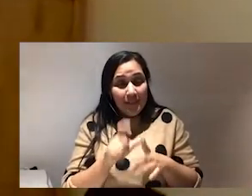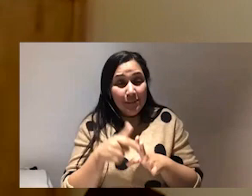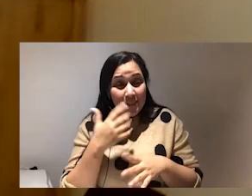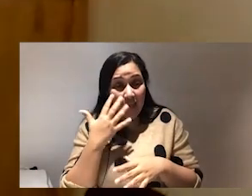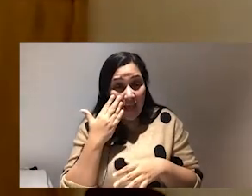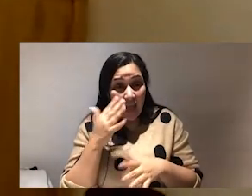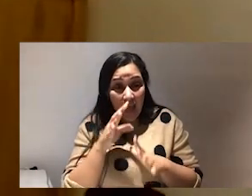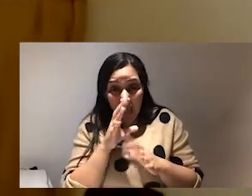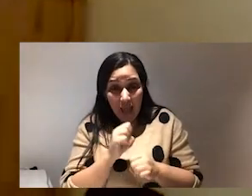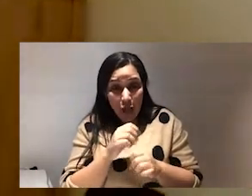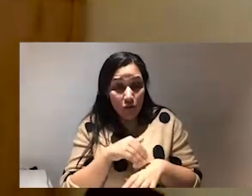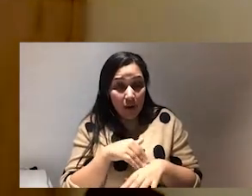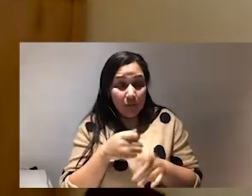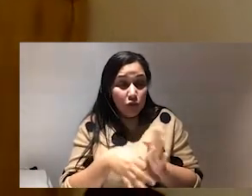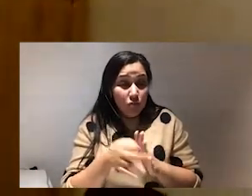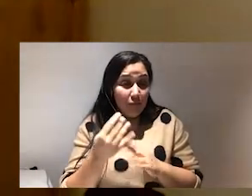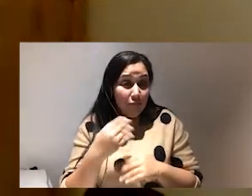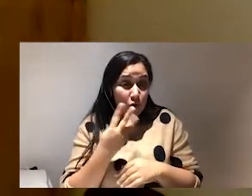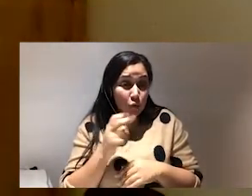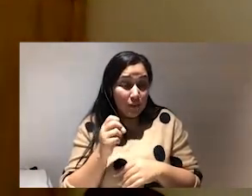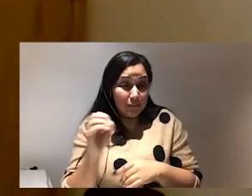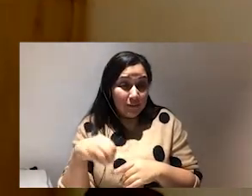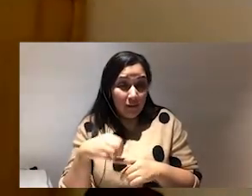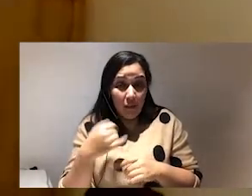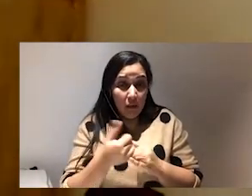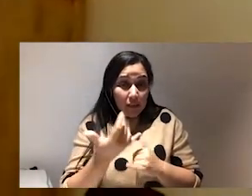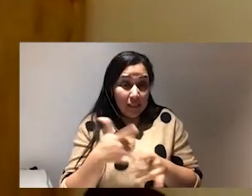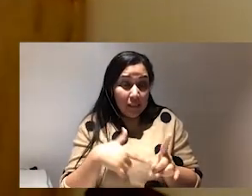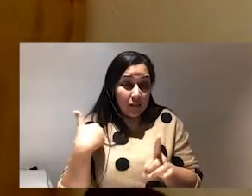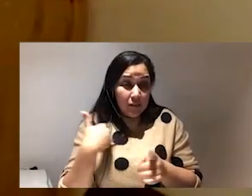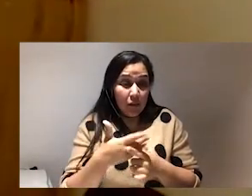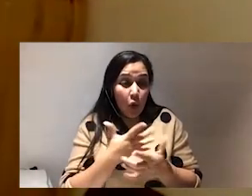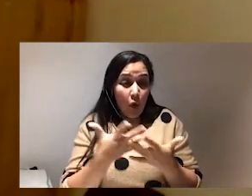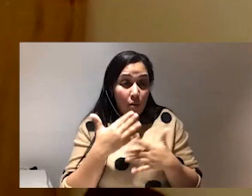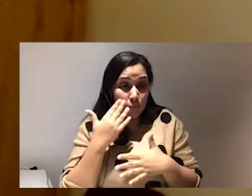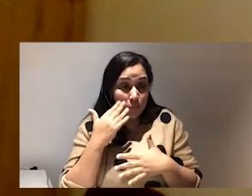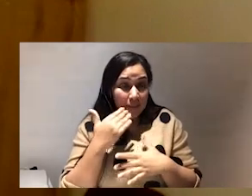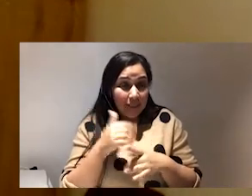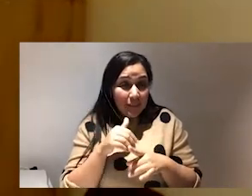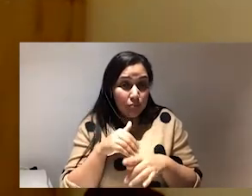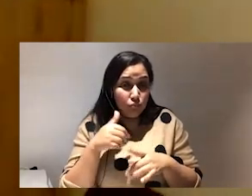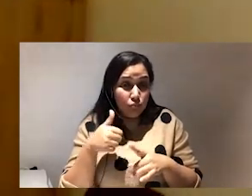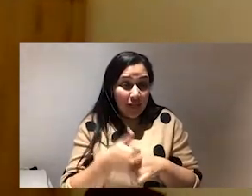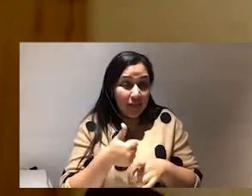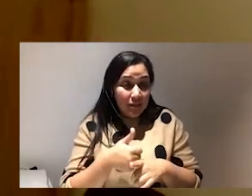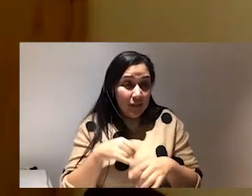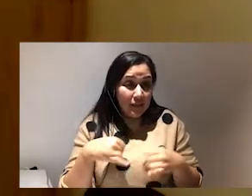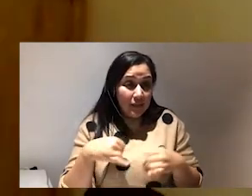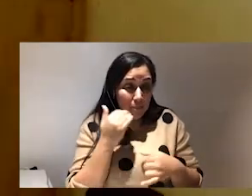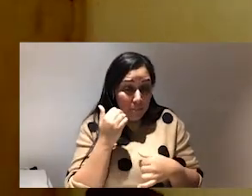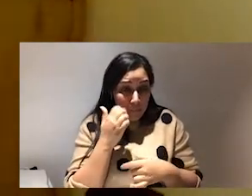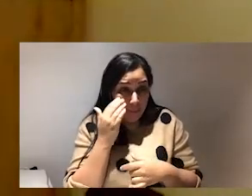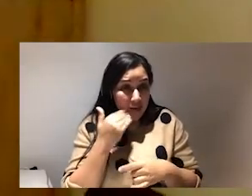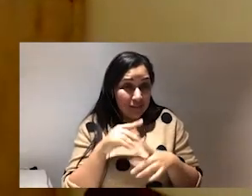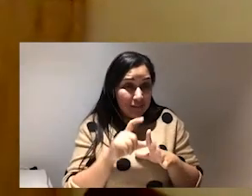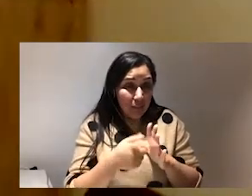by 240 in the last 10 years with over 50 of all police brutality being against black disabled people in the us there is